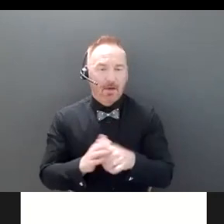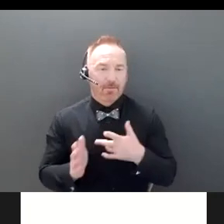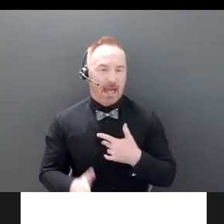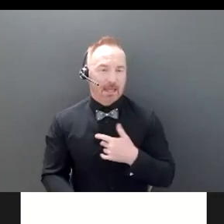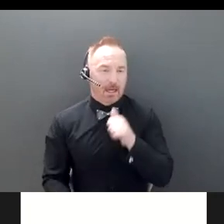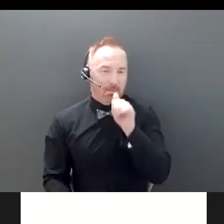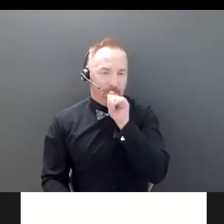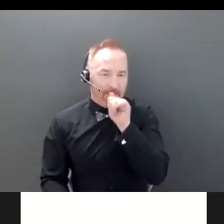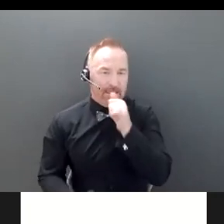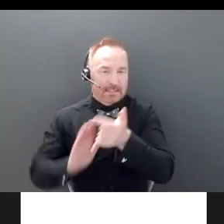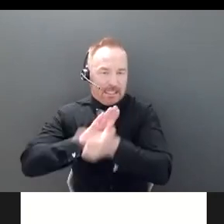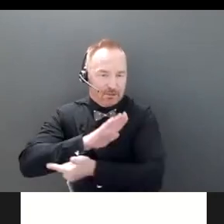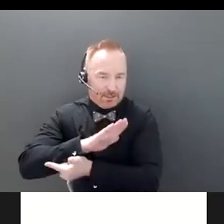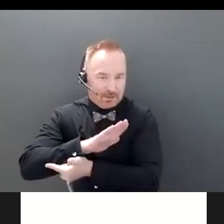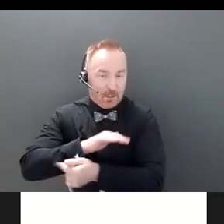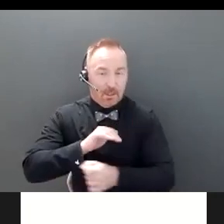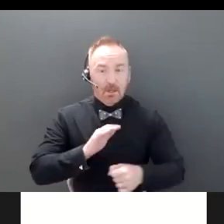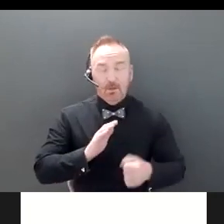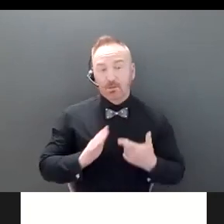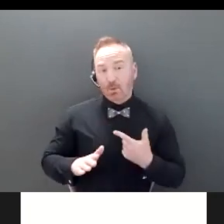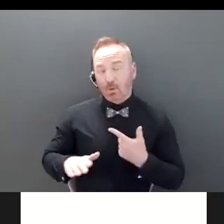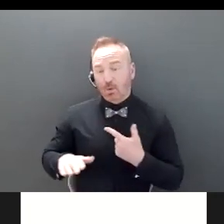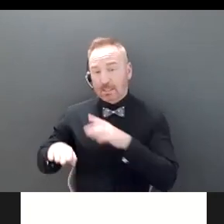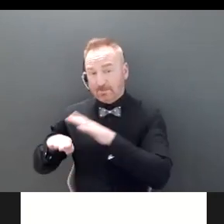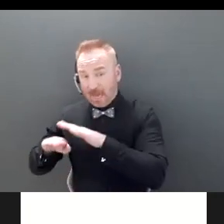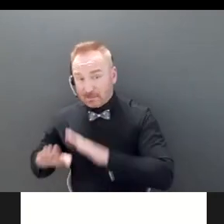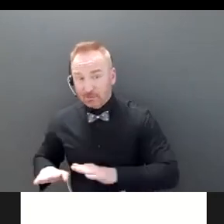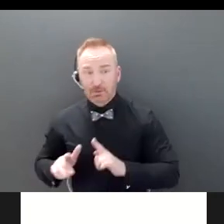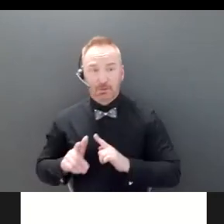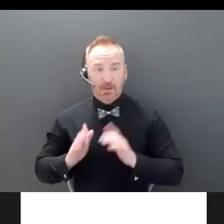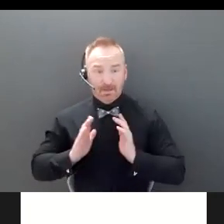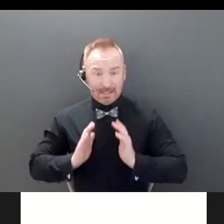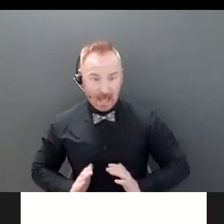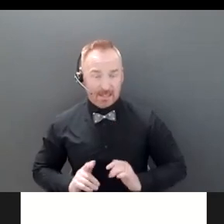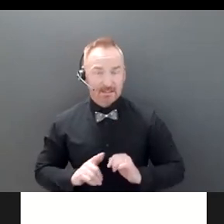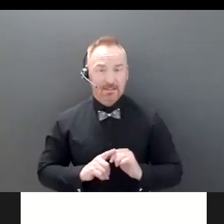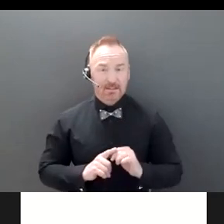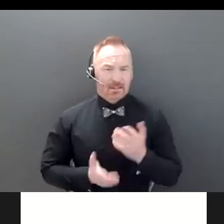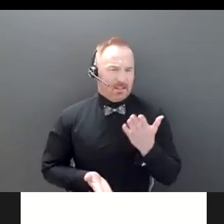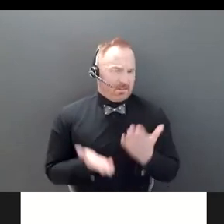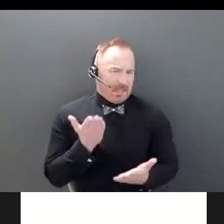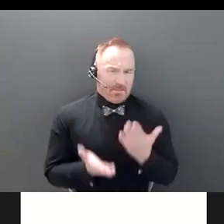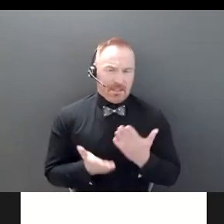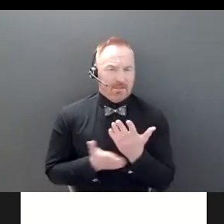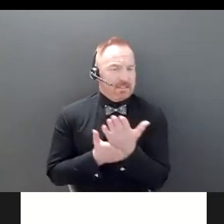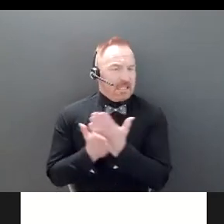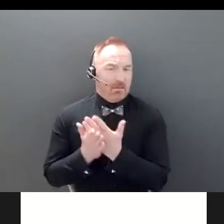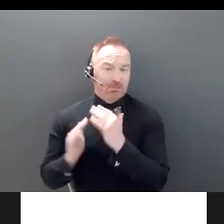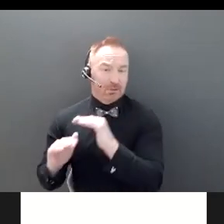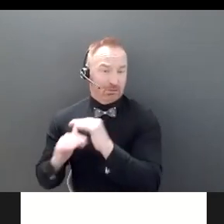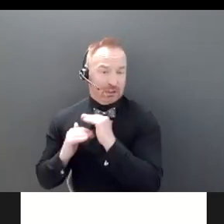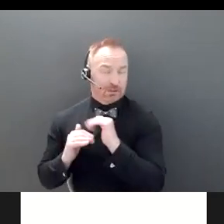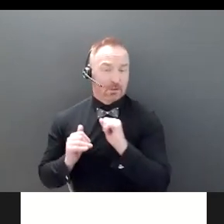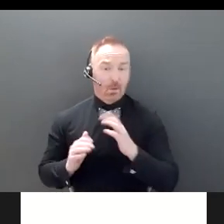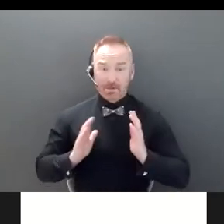financial advisor and the client, there may be restrictions or, or, you know, the client explicitly consents